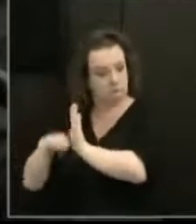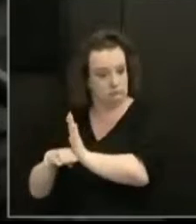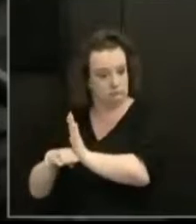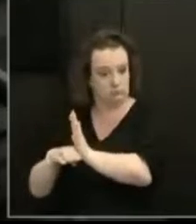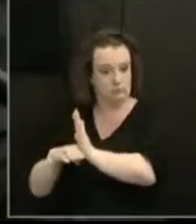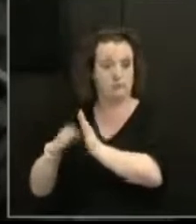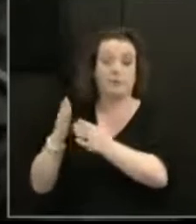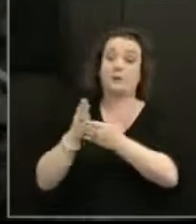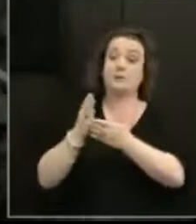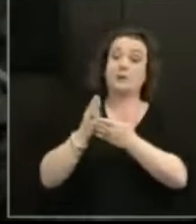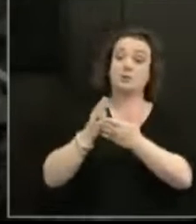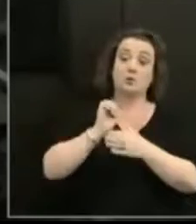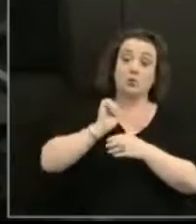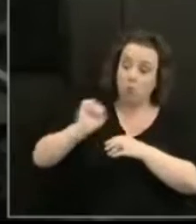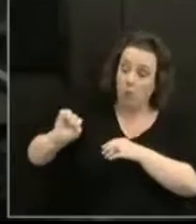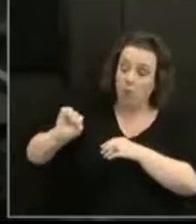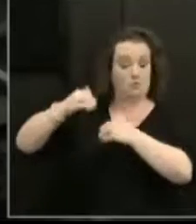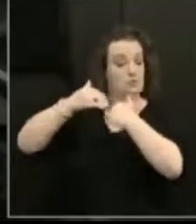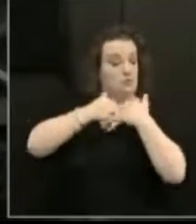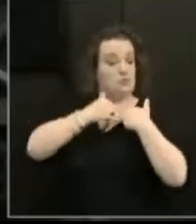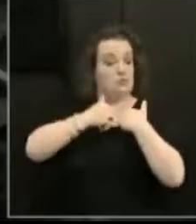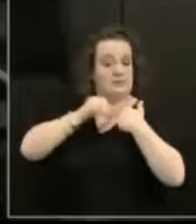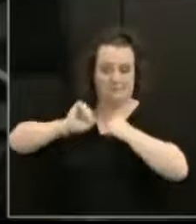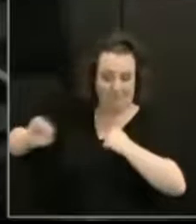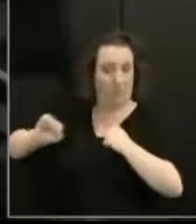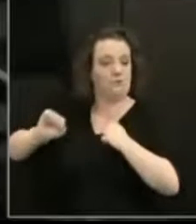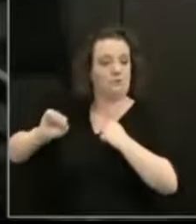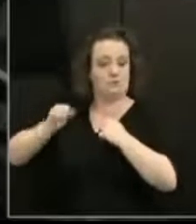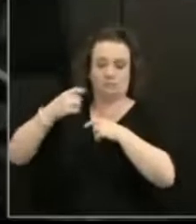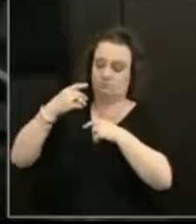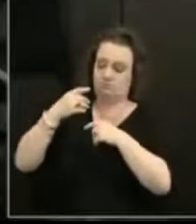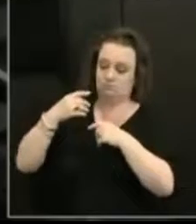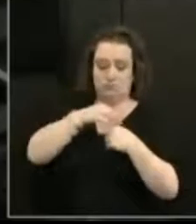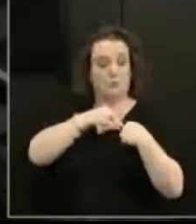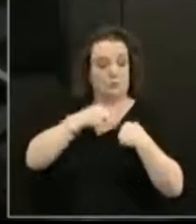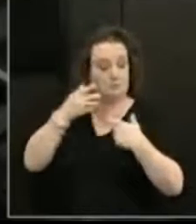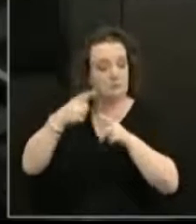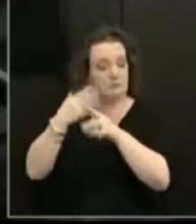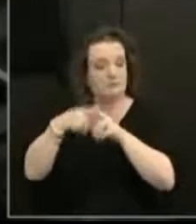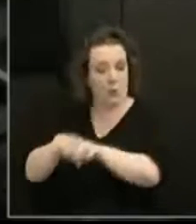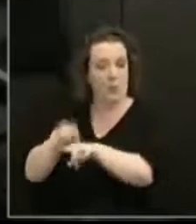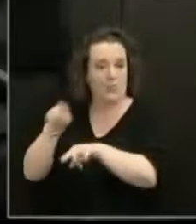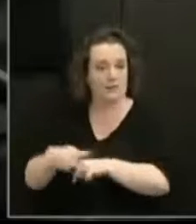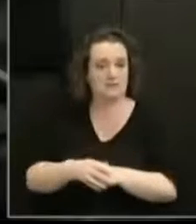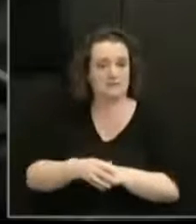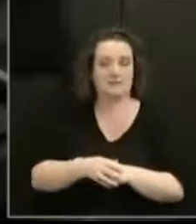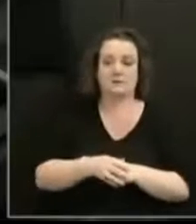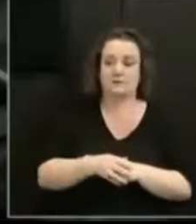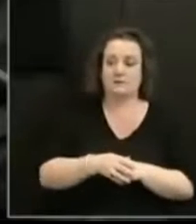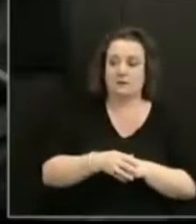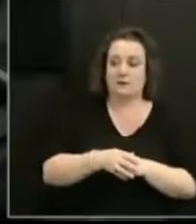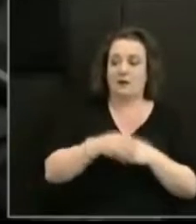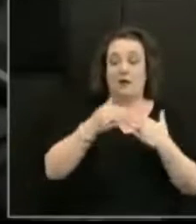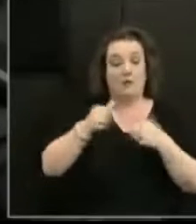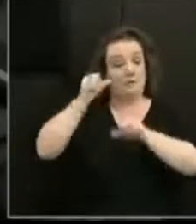those duties and responsibilities. It must acknowledge the many losses suffered. Loss